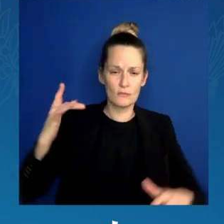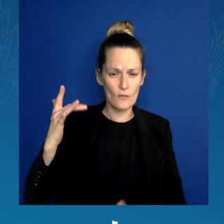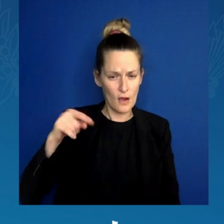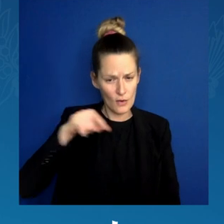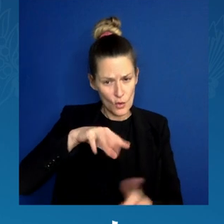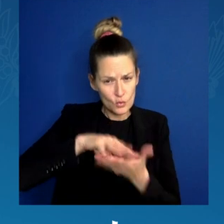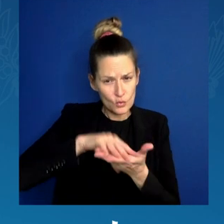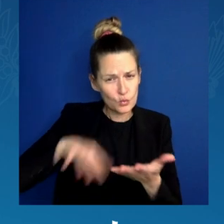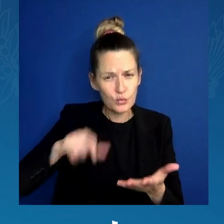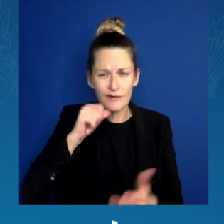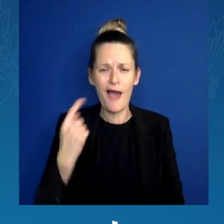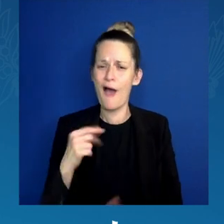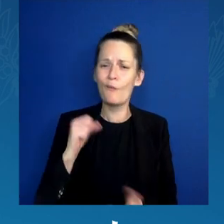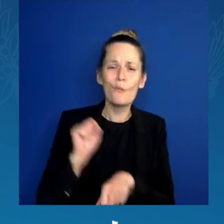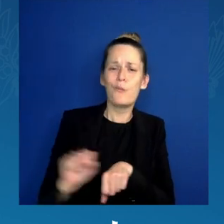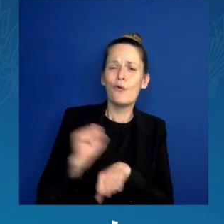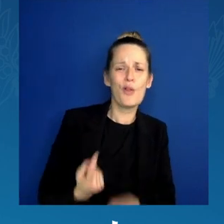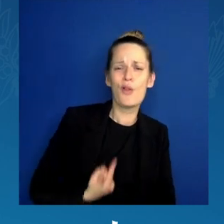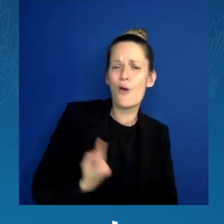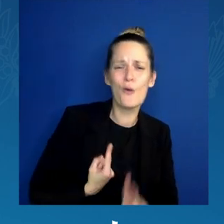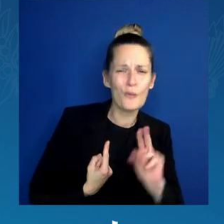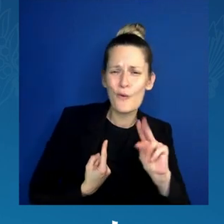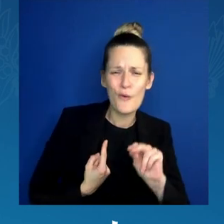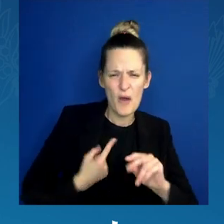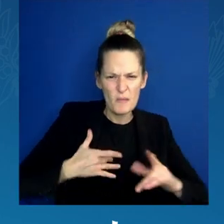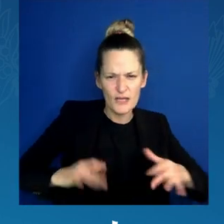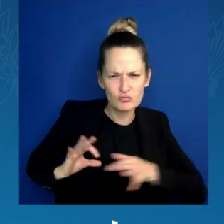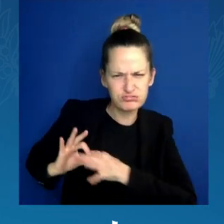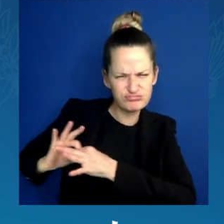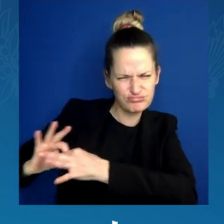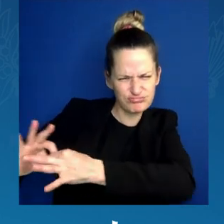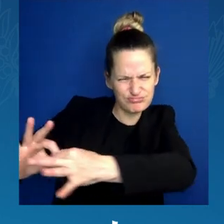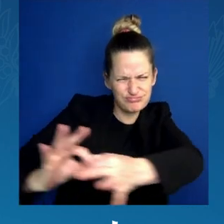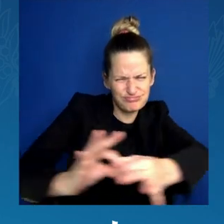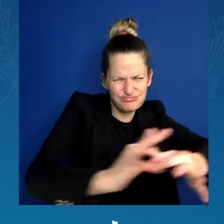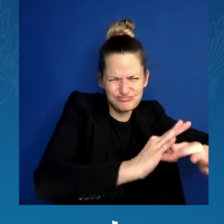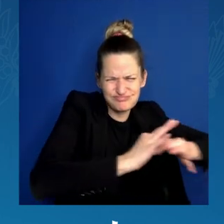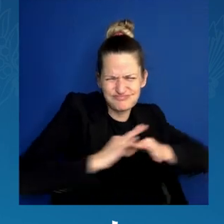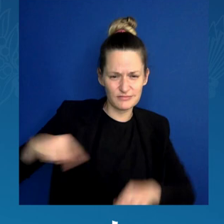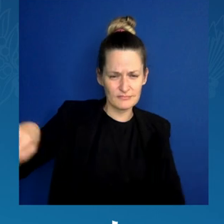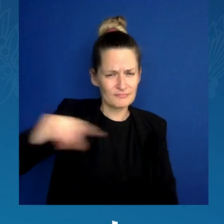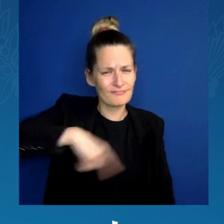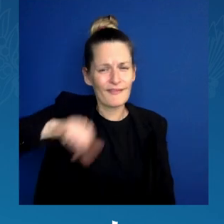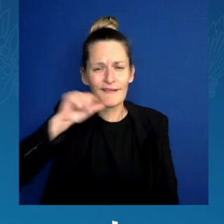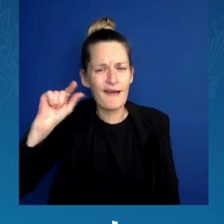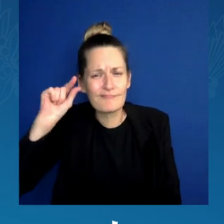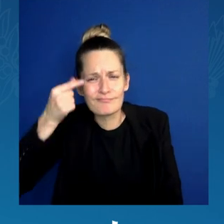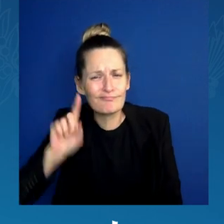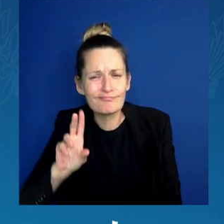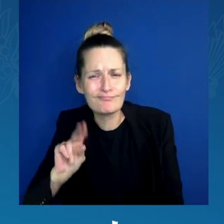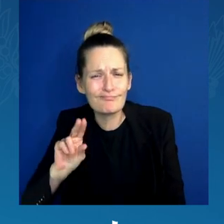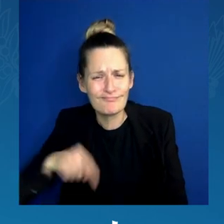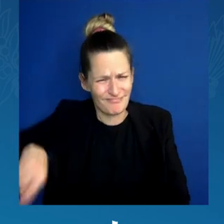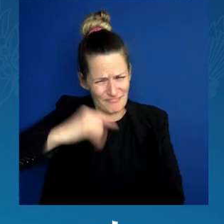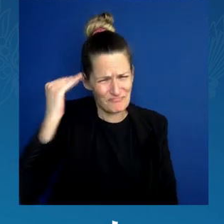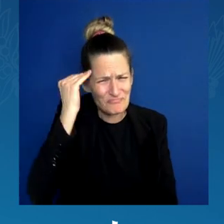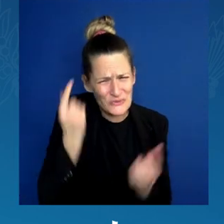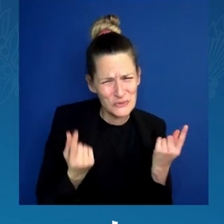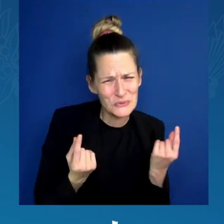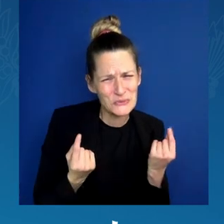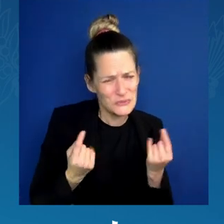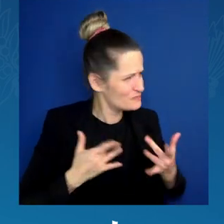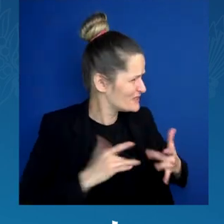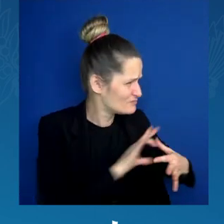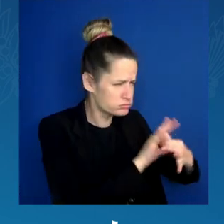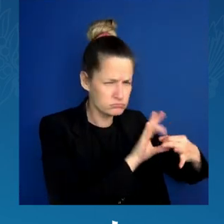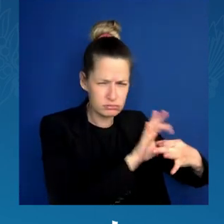You understand that the vast majority of us have so much more in common than what separates us. You know